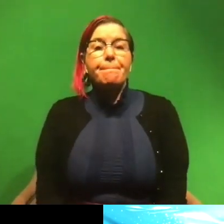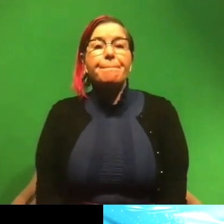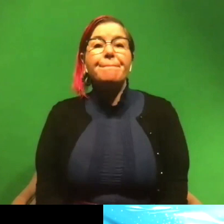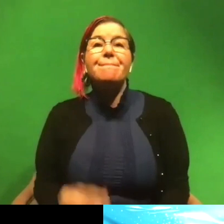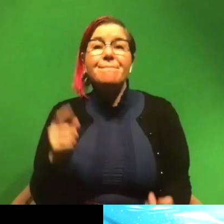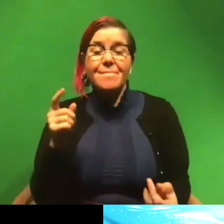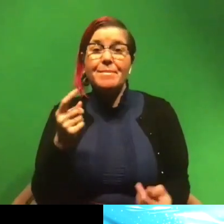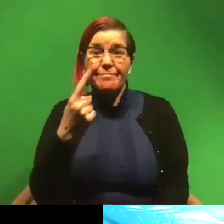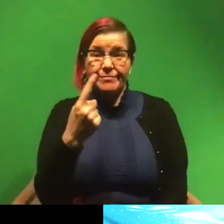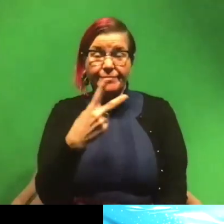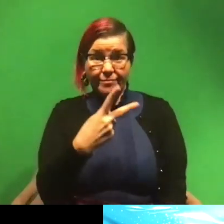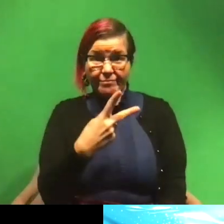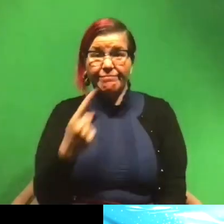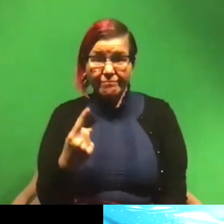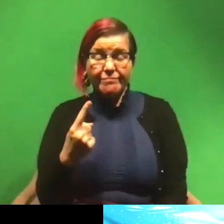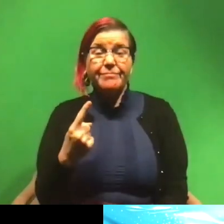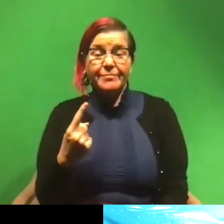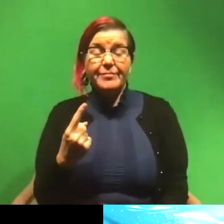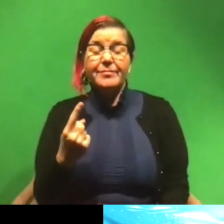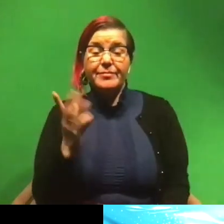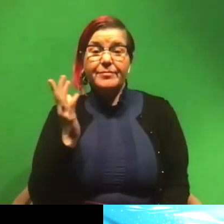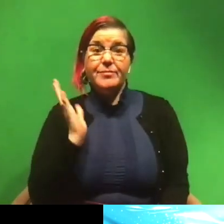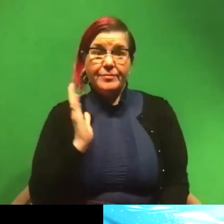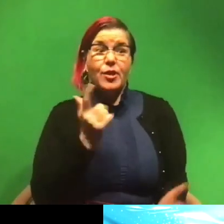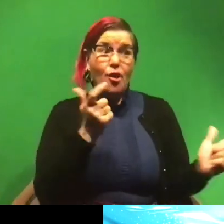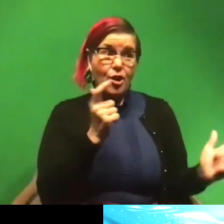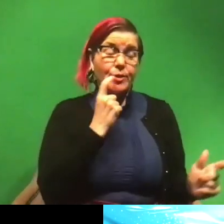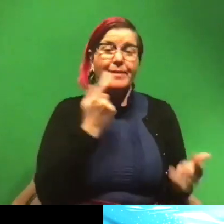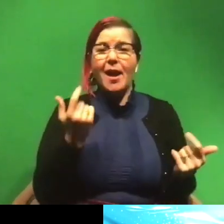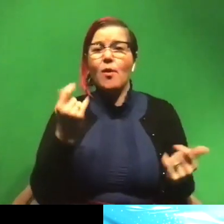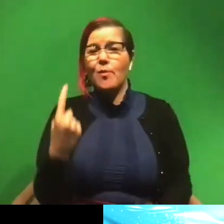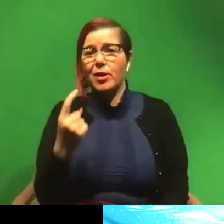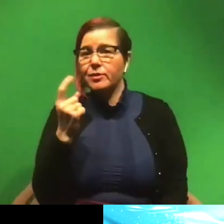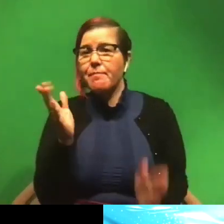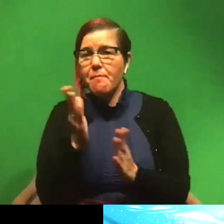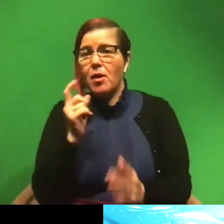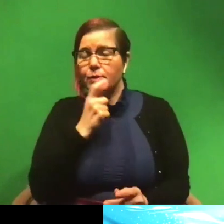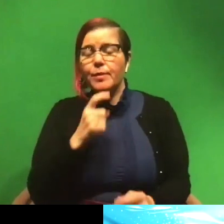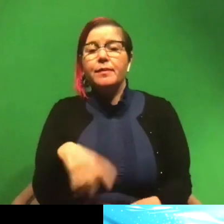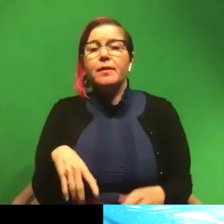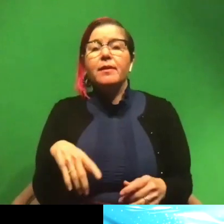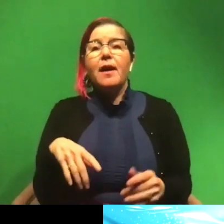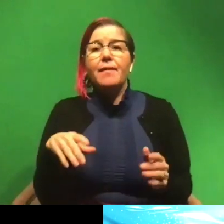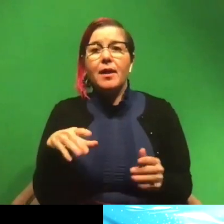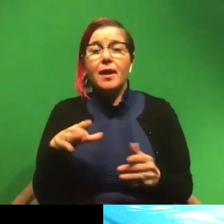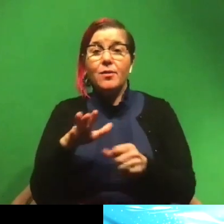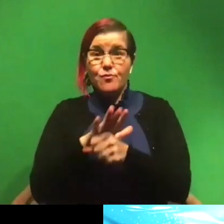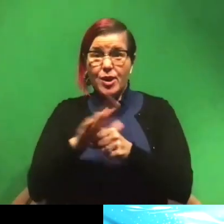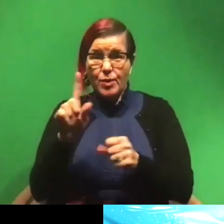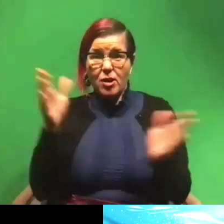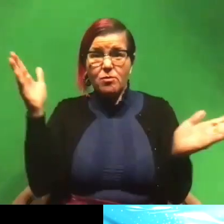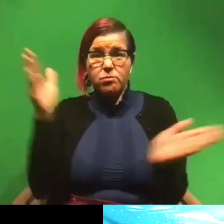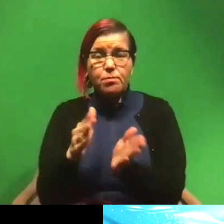one out of the two species that we used to have. And their range has pretty much shrunk to just Florida now.